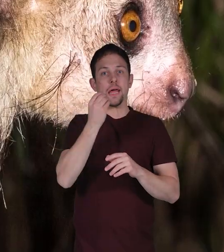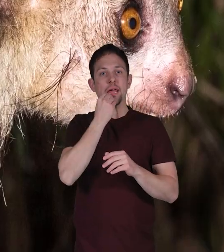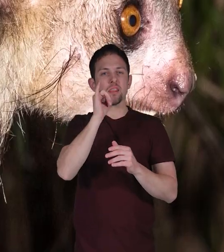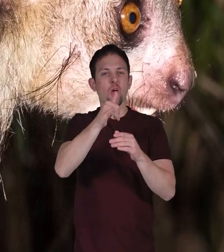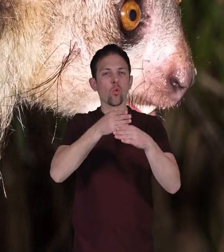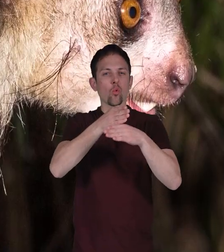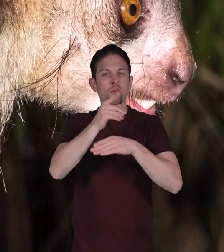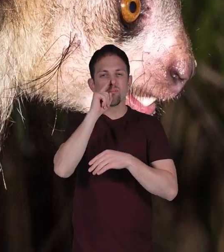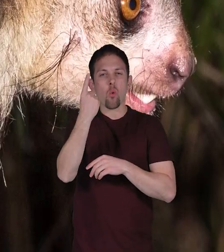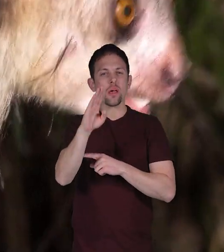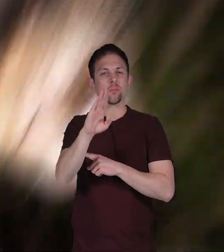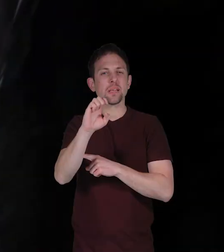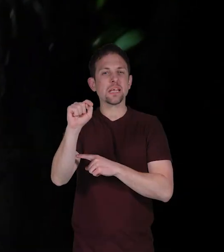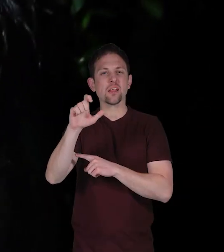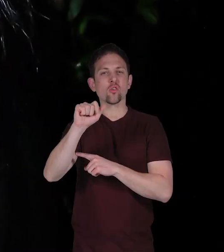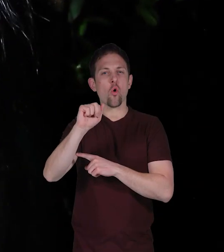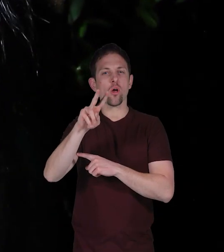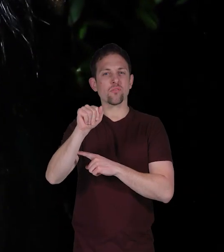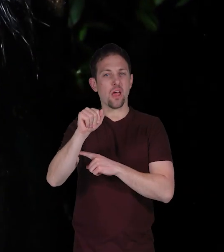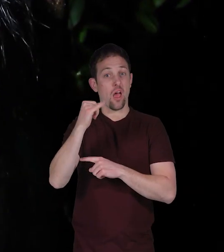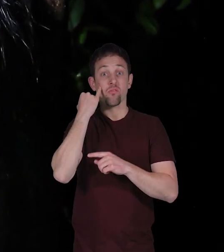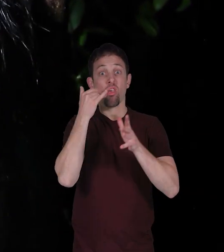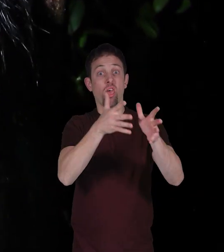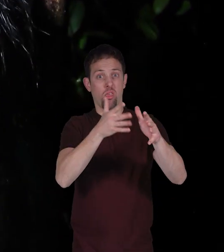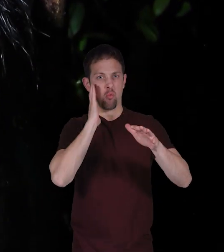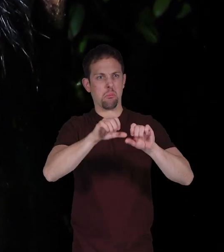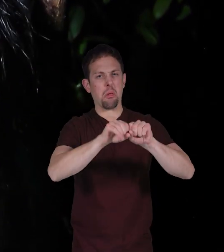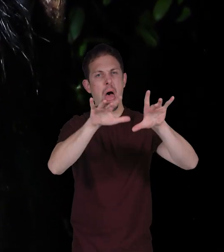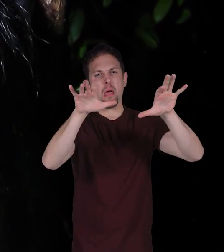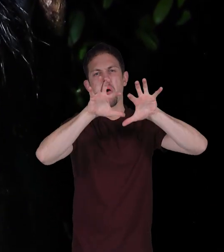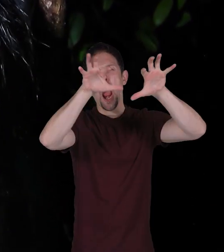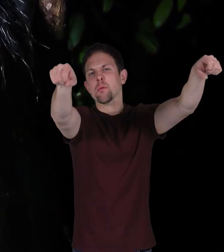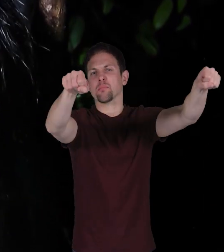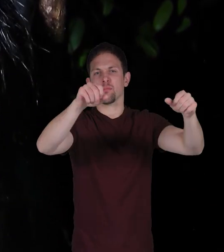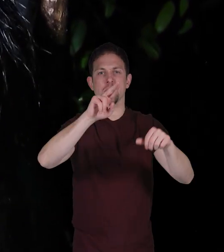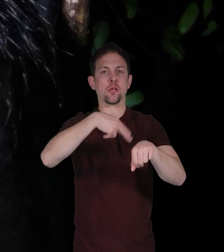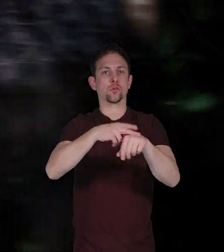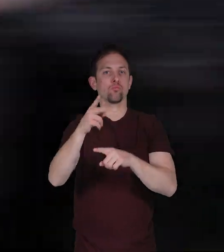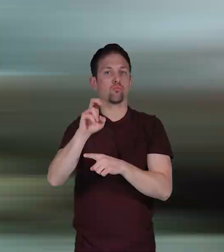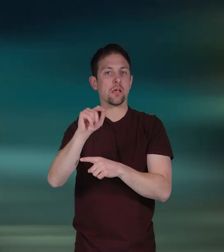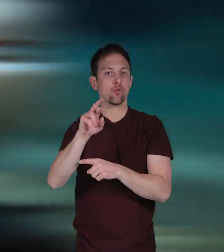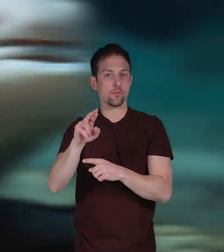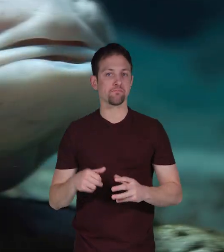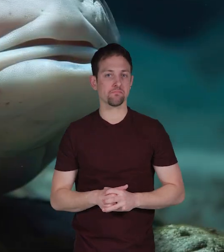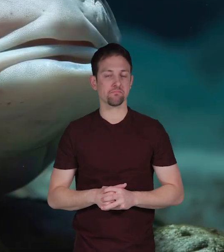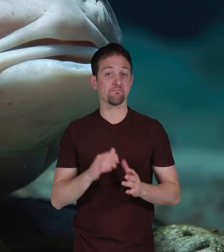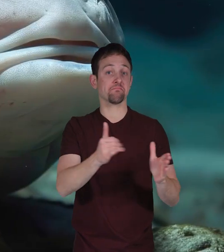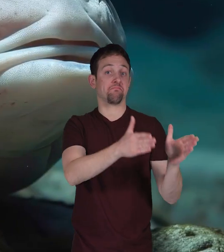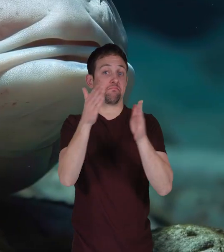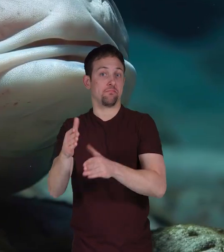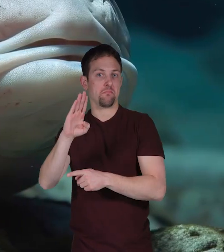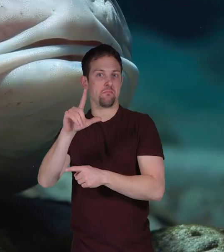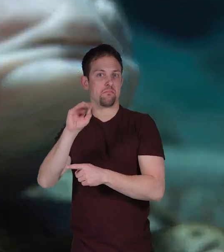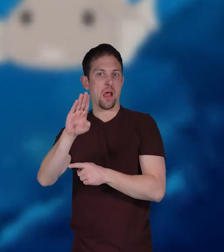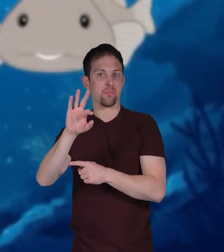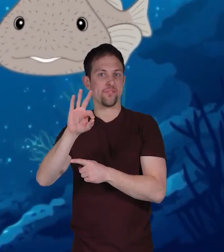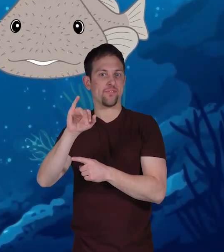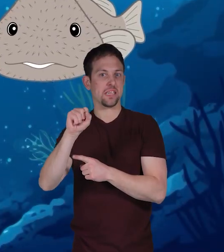wood boring beetle larvae which could overtake the woods without a natural predator blobfish